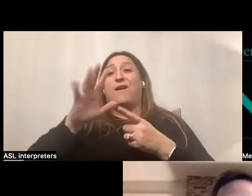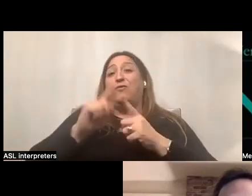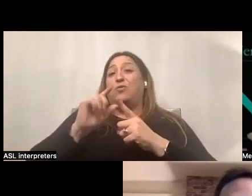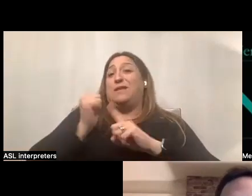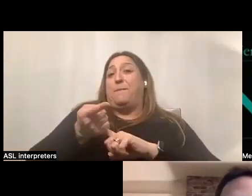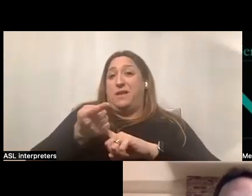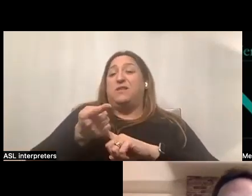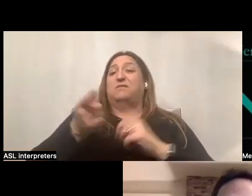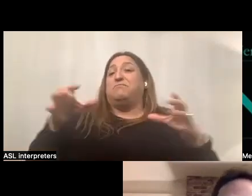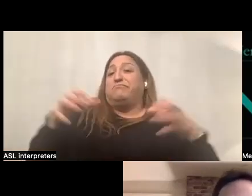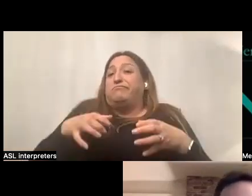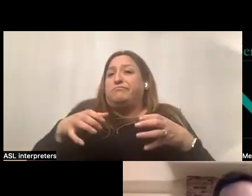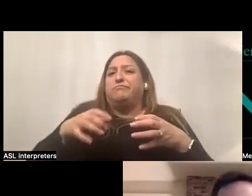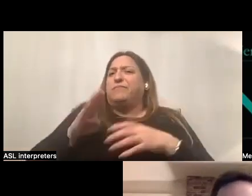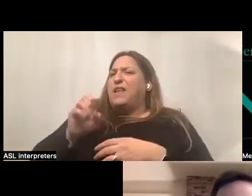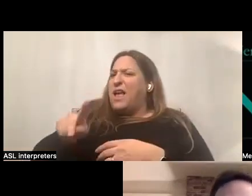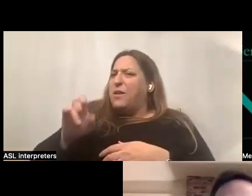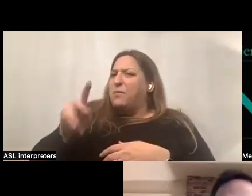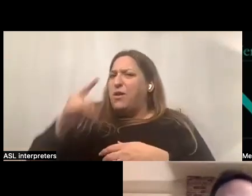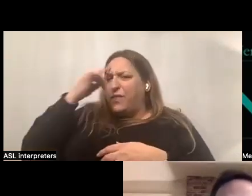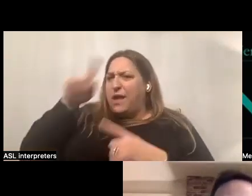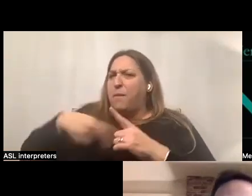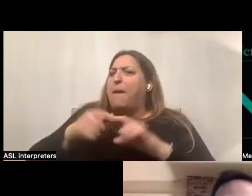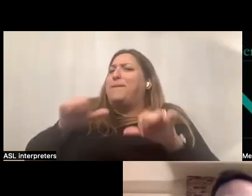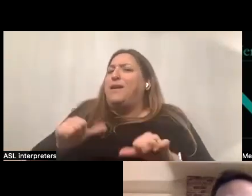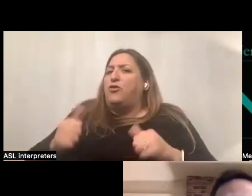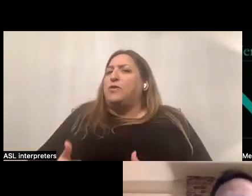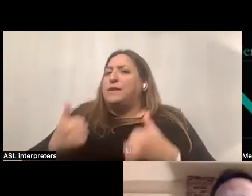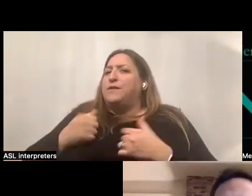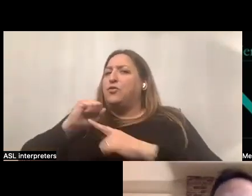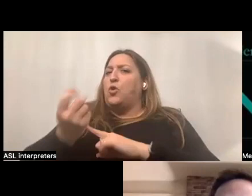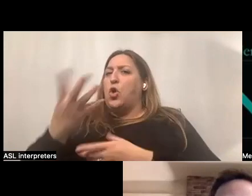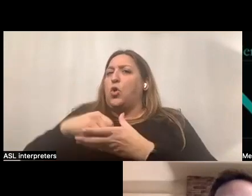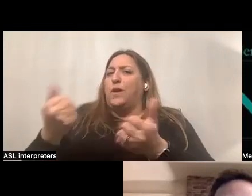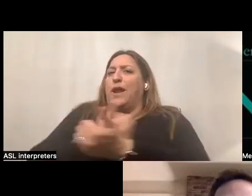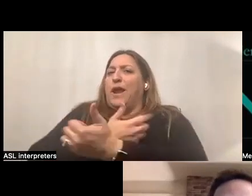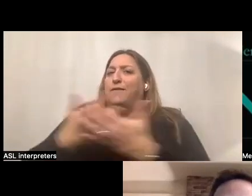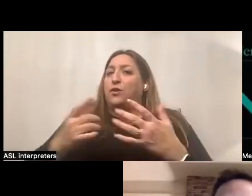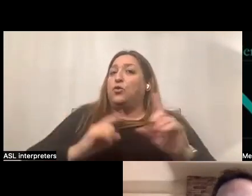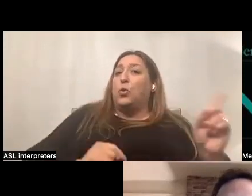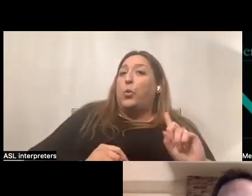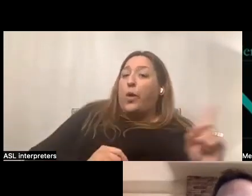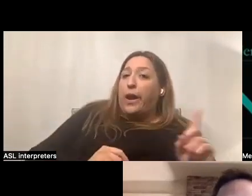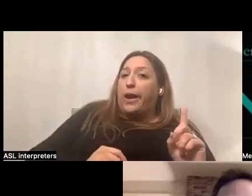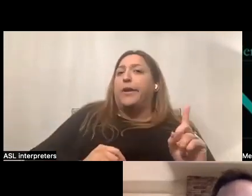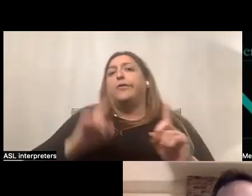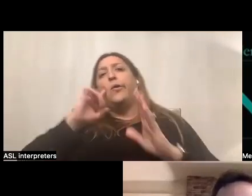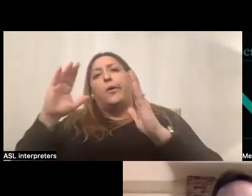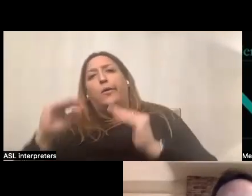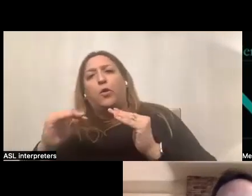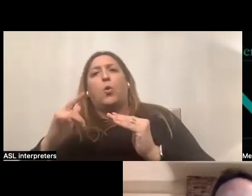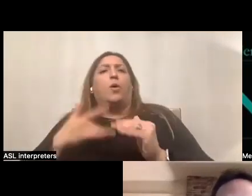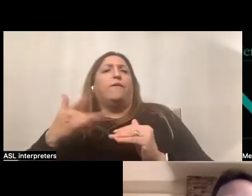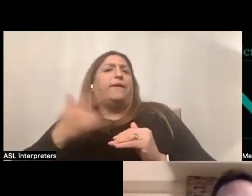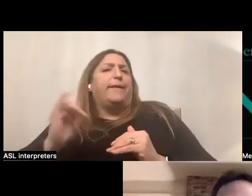asking Brock to think about various potential living situations that include everything from location to his expectations on what it would feel like